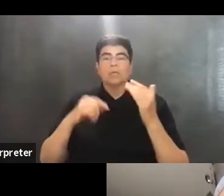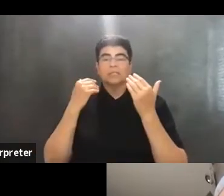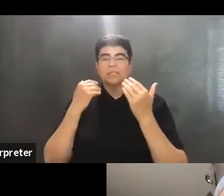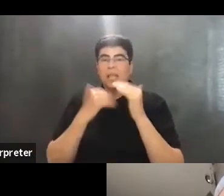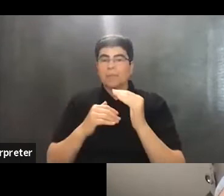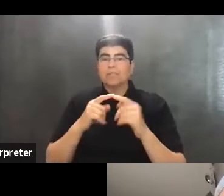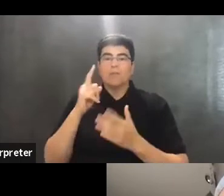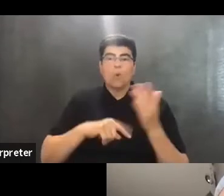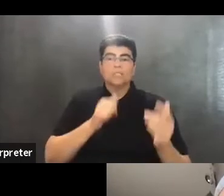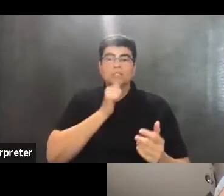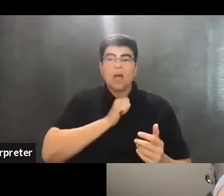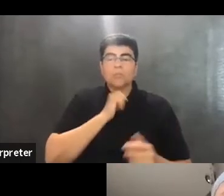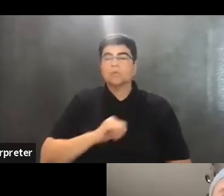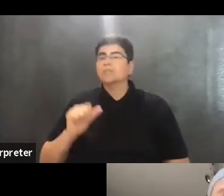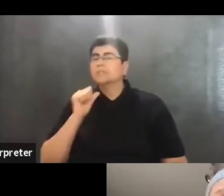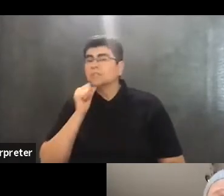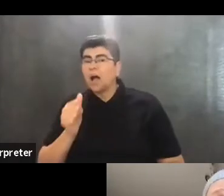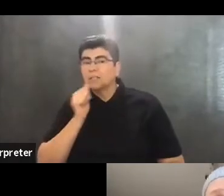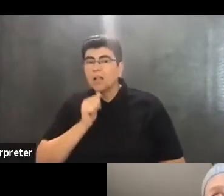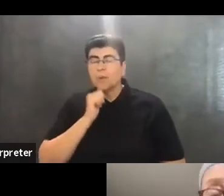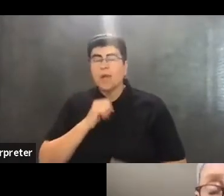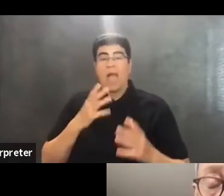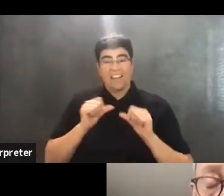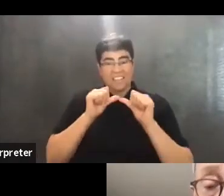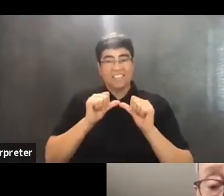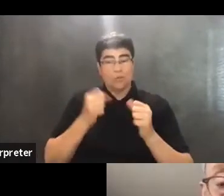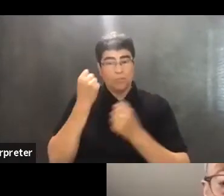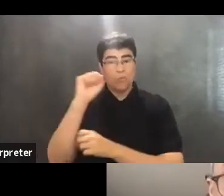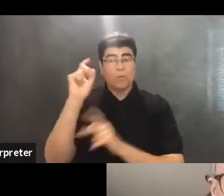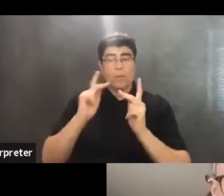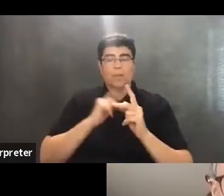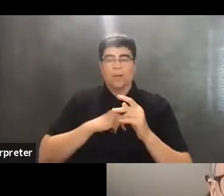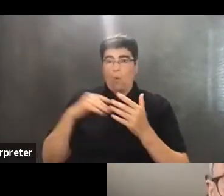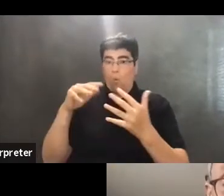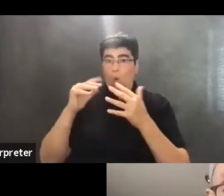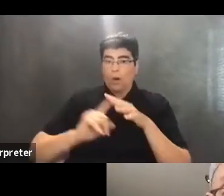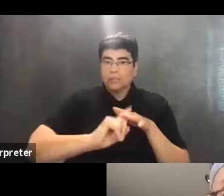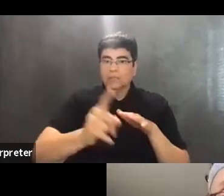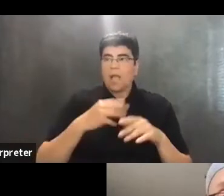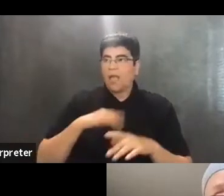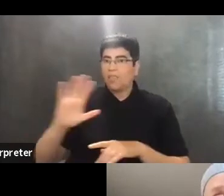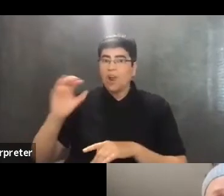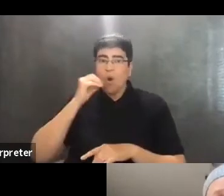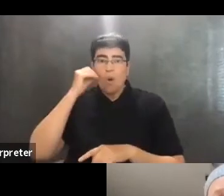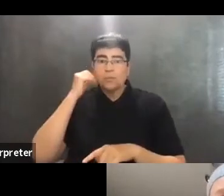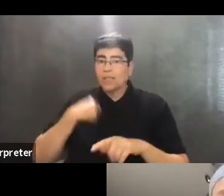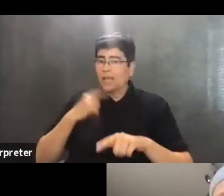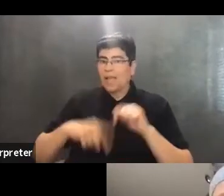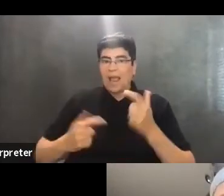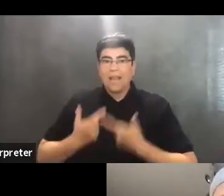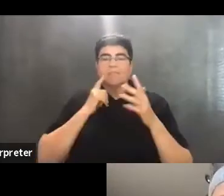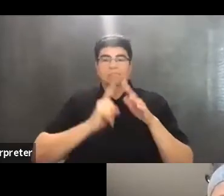intolerable, and, of course, the continuing movement of people escaping war and homes that they can no longer live in.